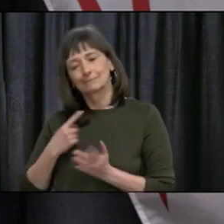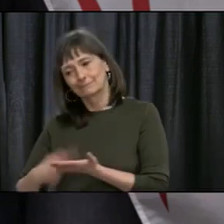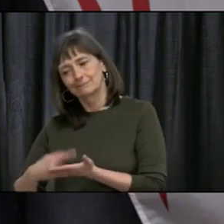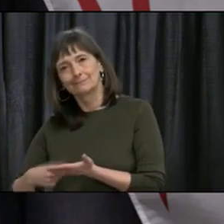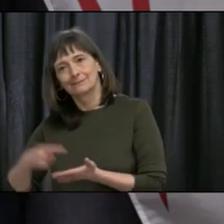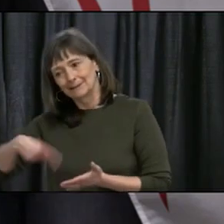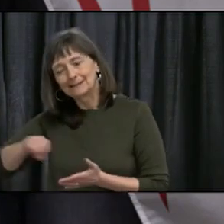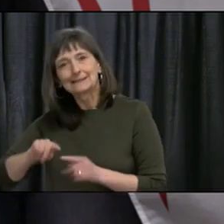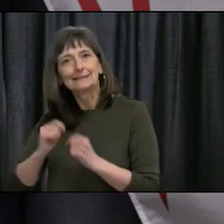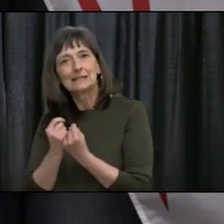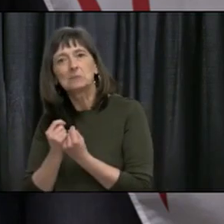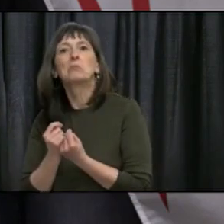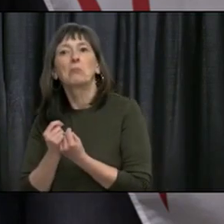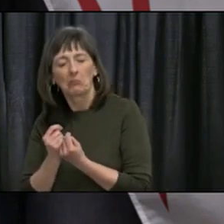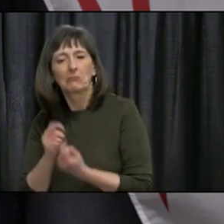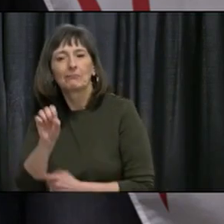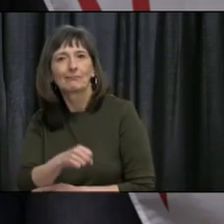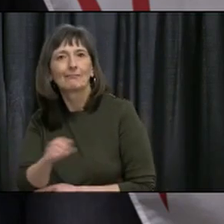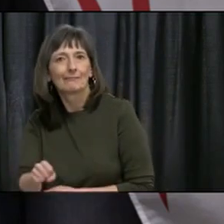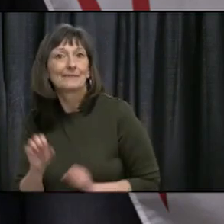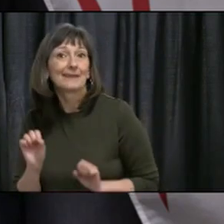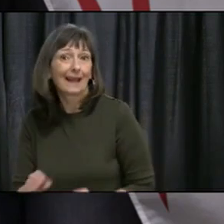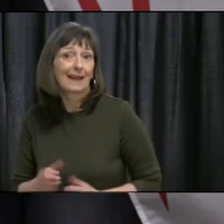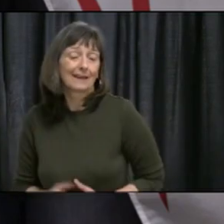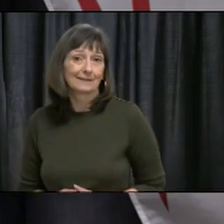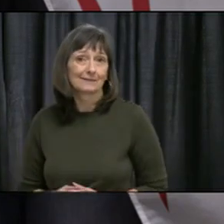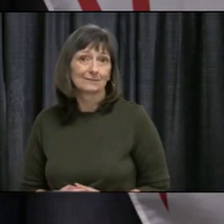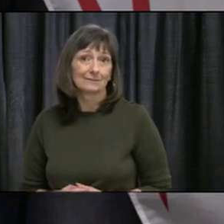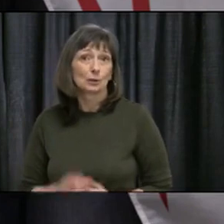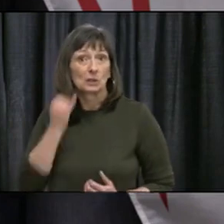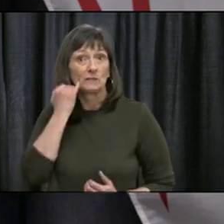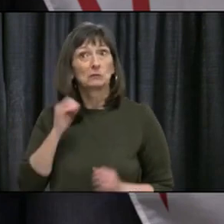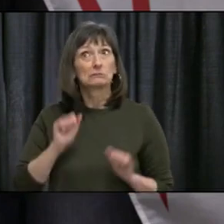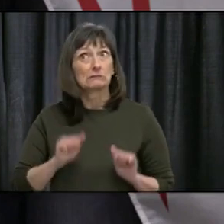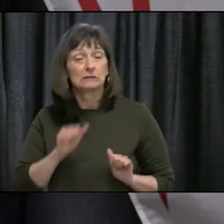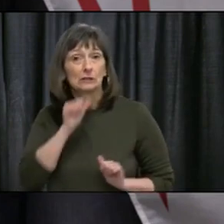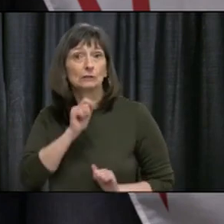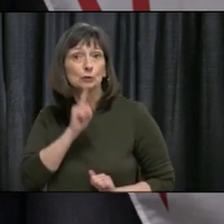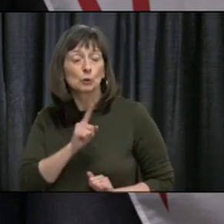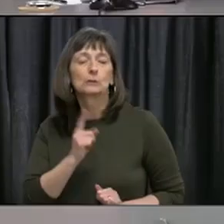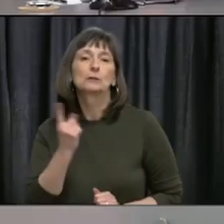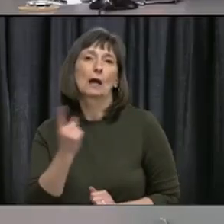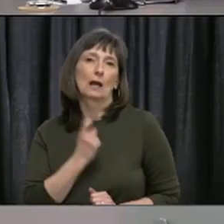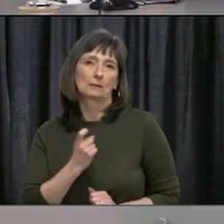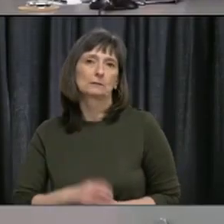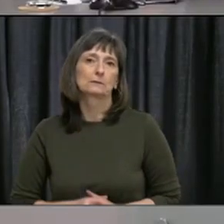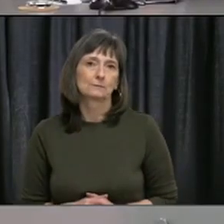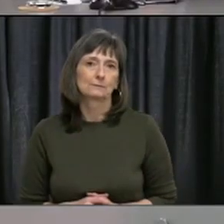and so hopefully people will be able to get the information that they need before we open.